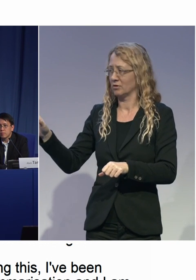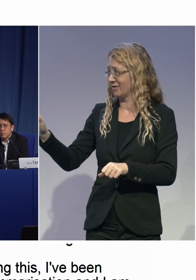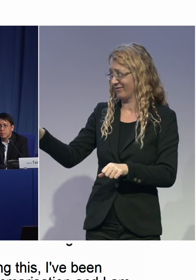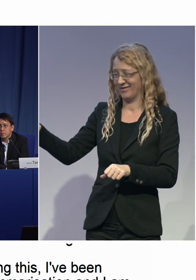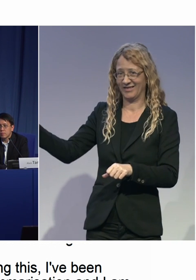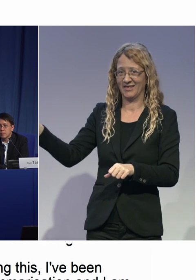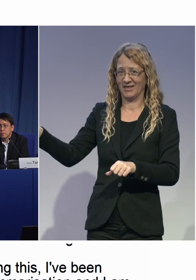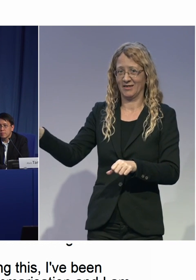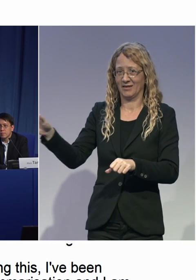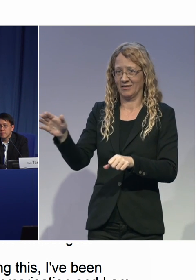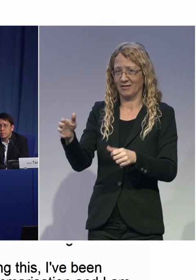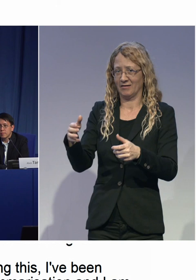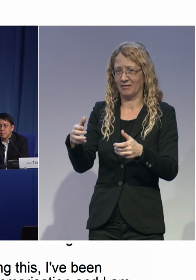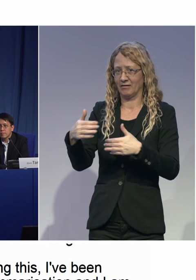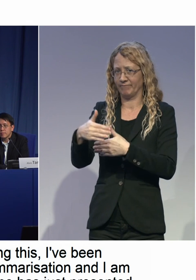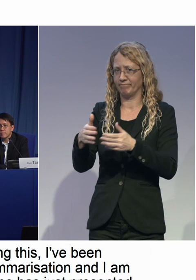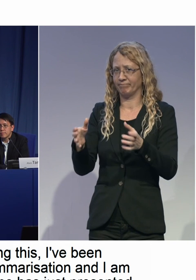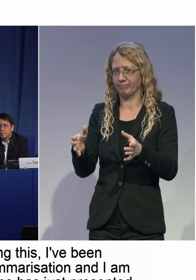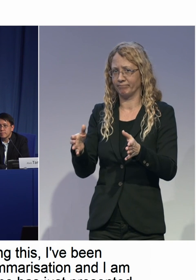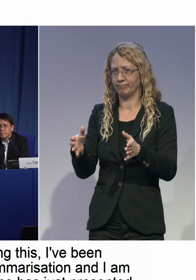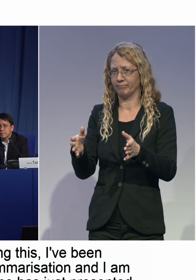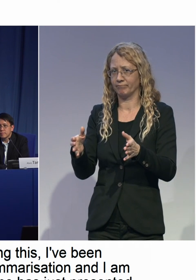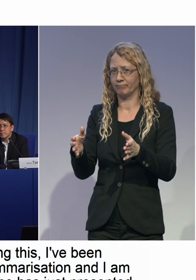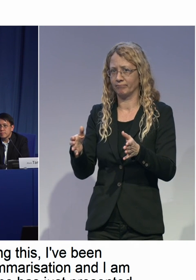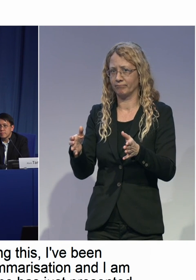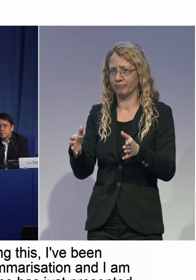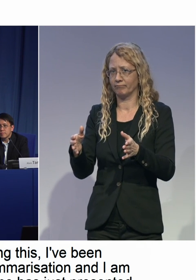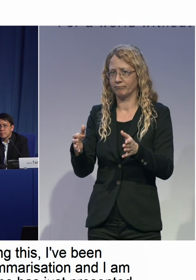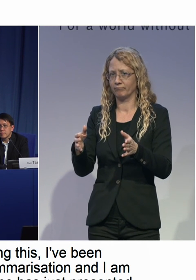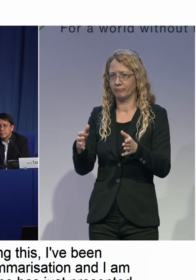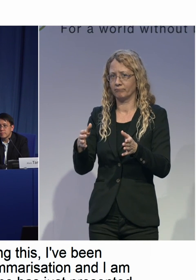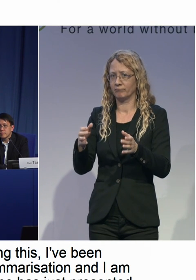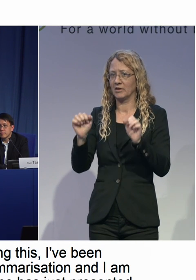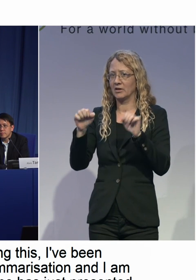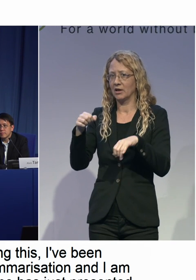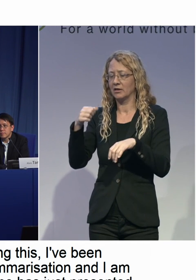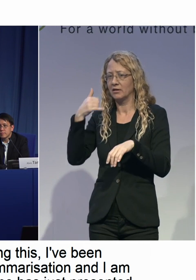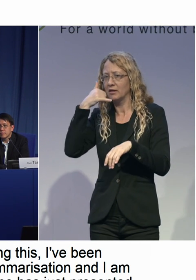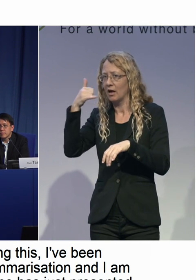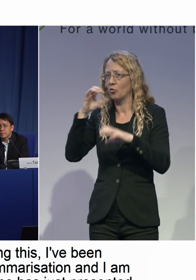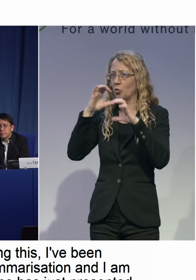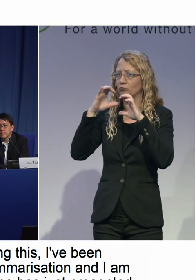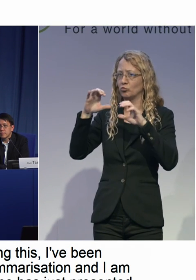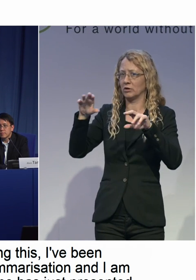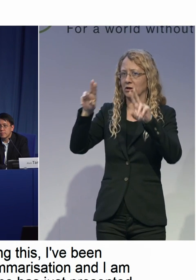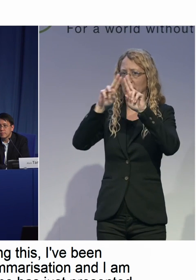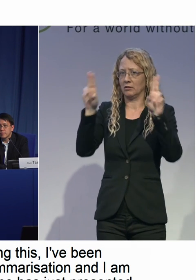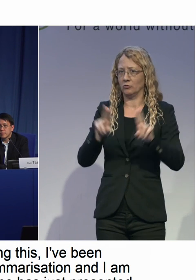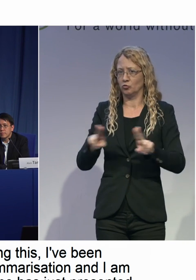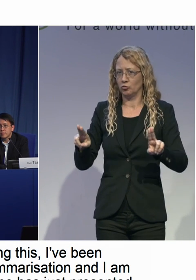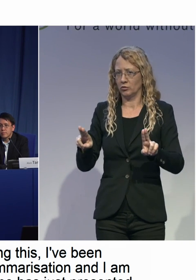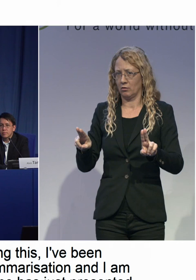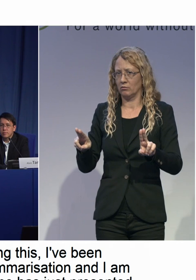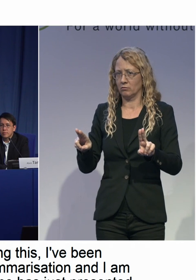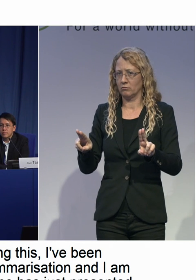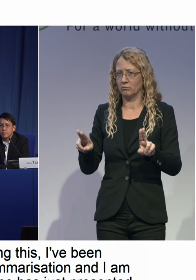International Telecommunication Union. It's a global standard for accessible TV set.